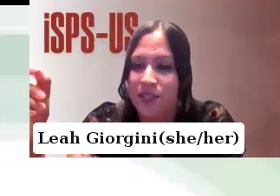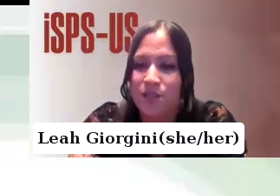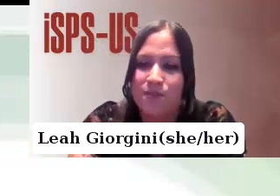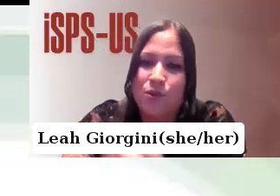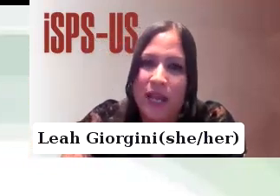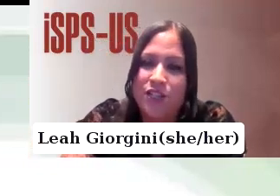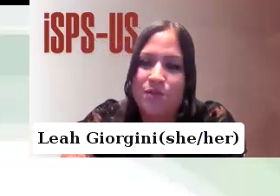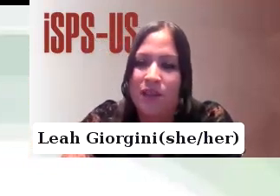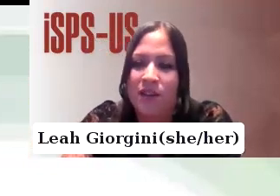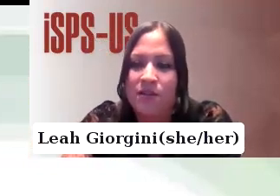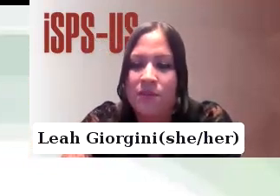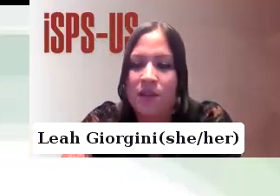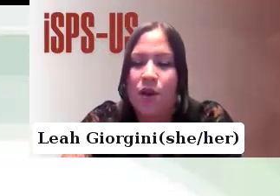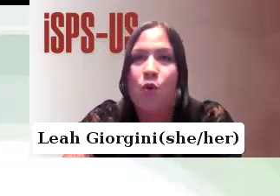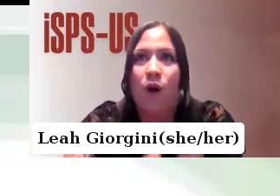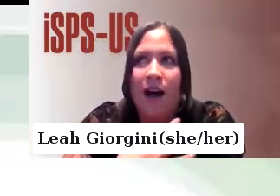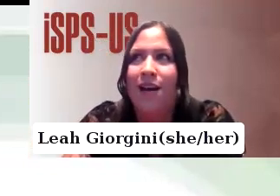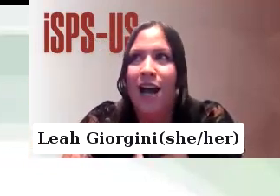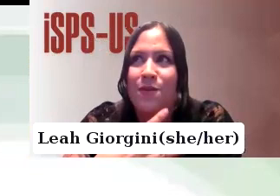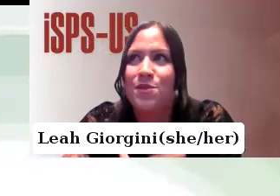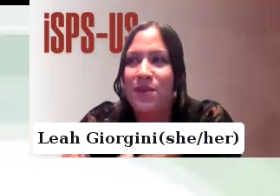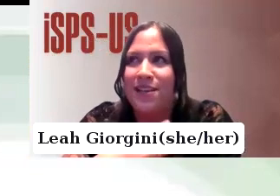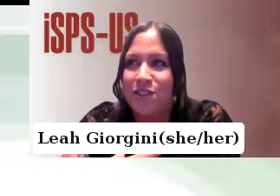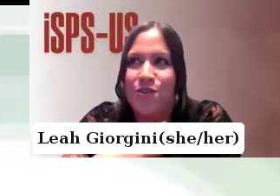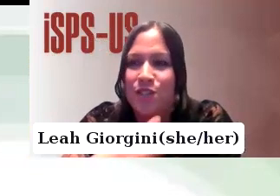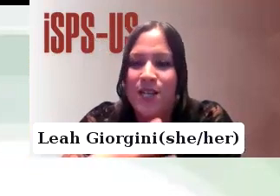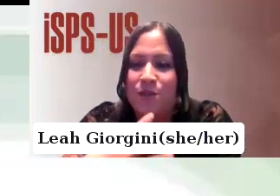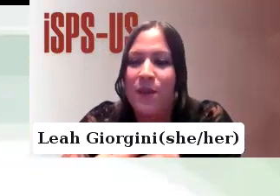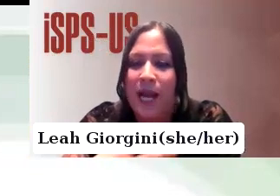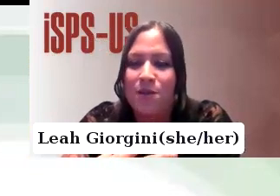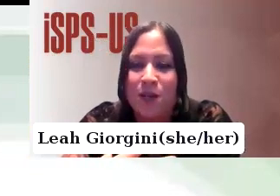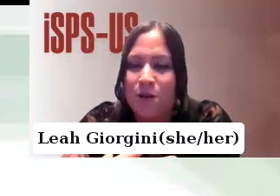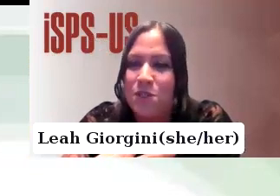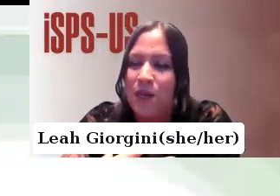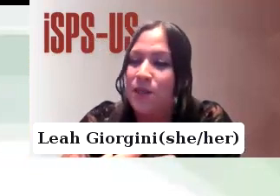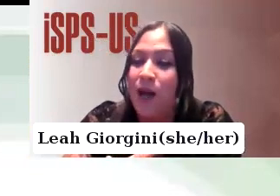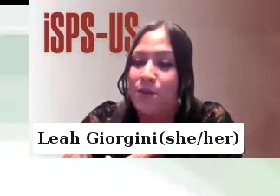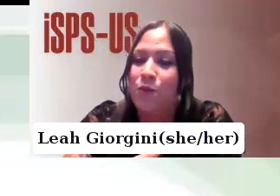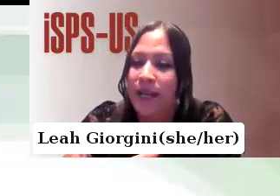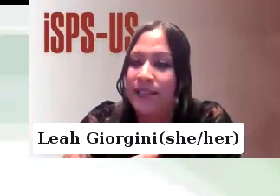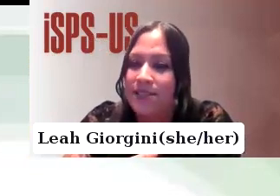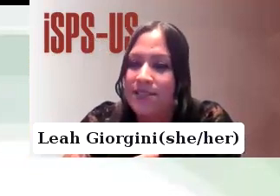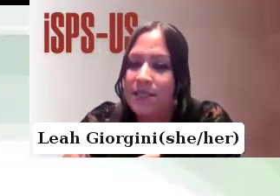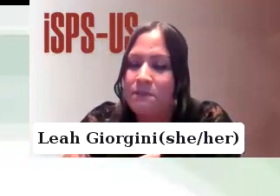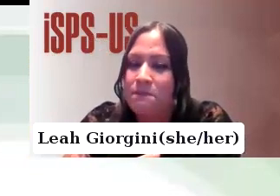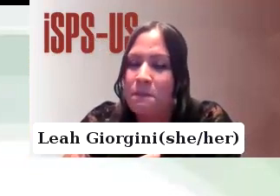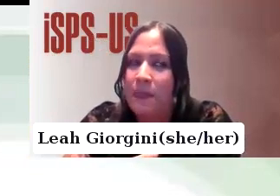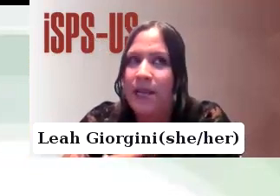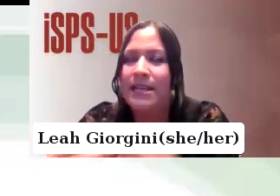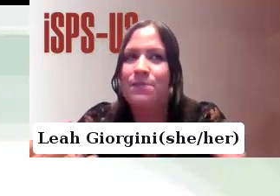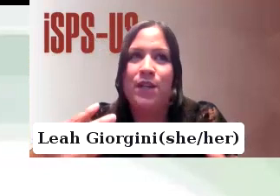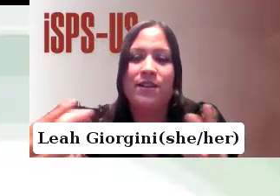was beating my small Asian mother while I was being socialized within my household to align with whiteness